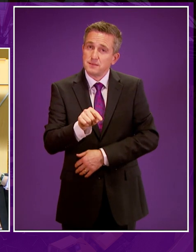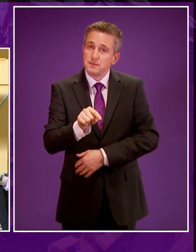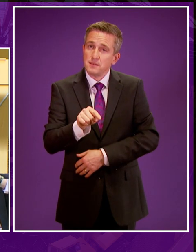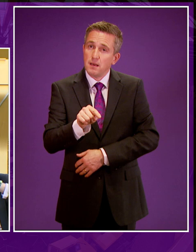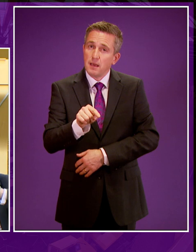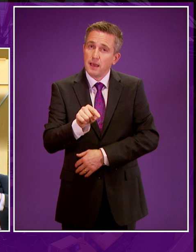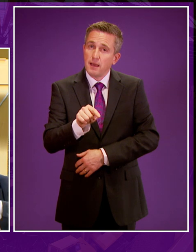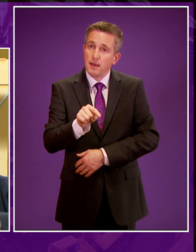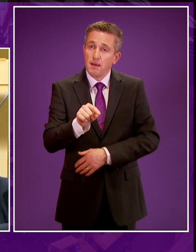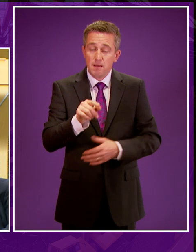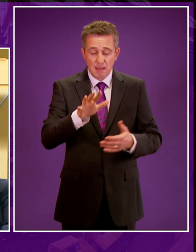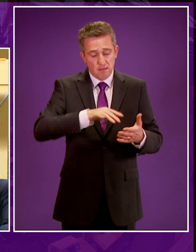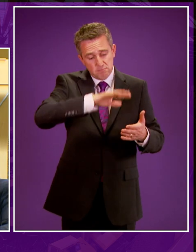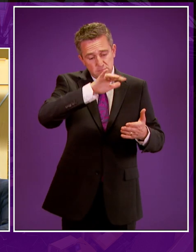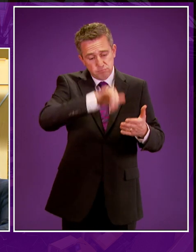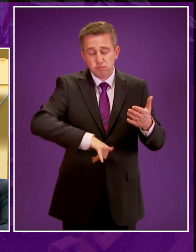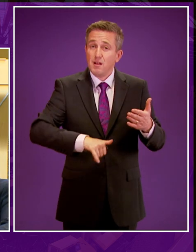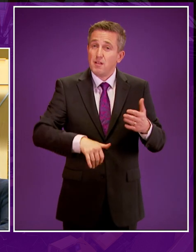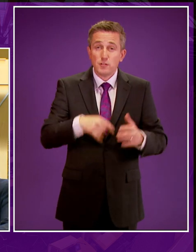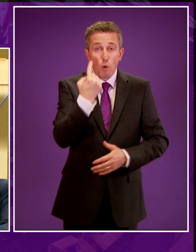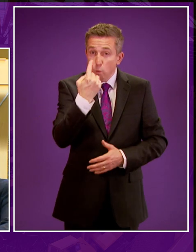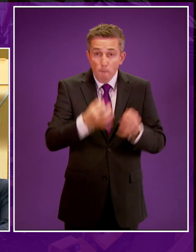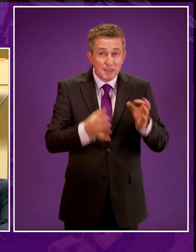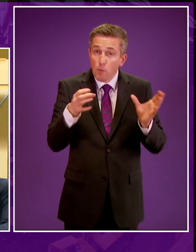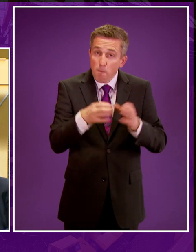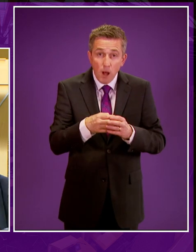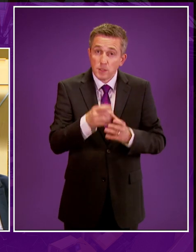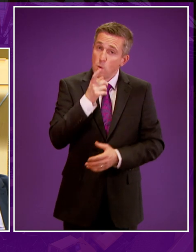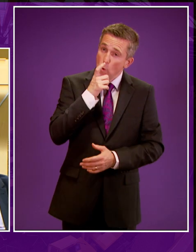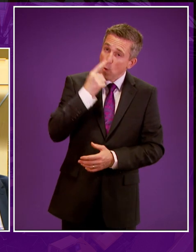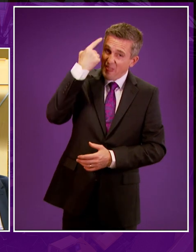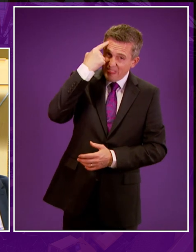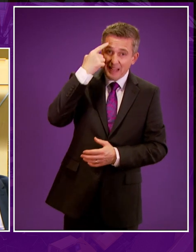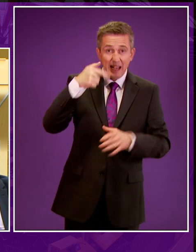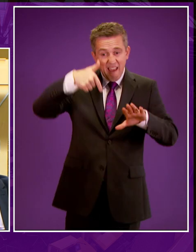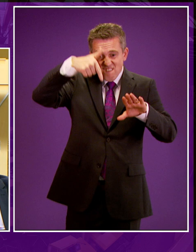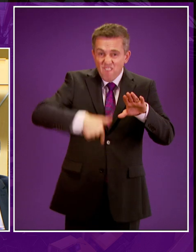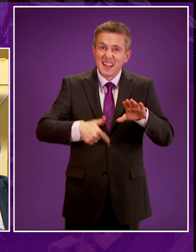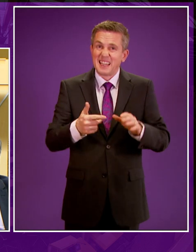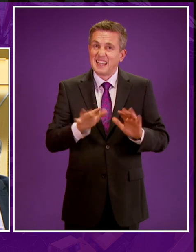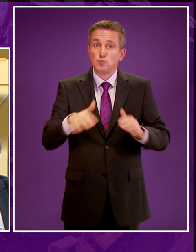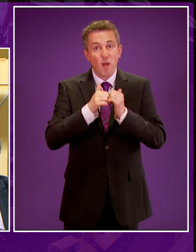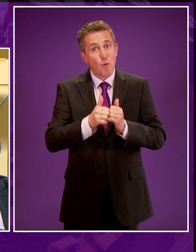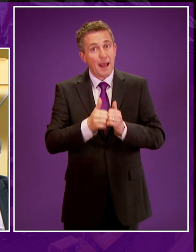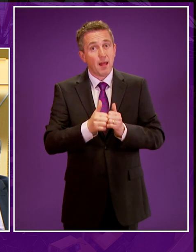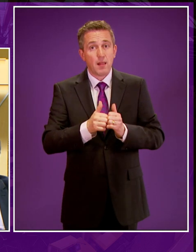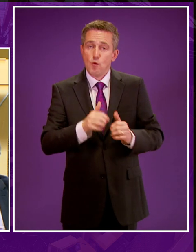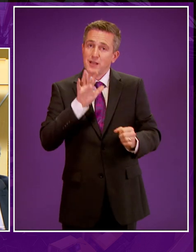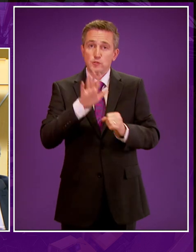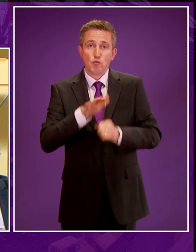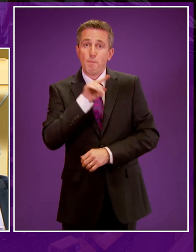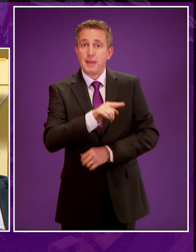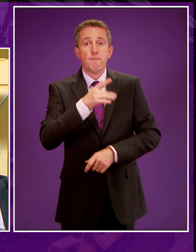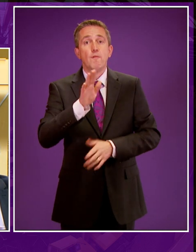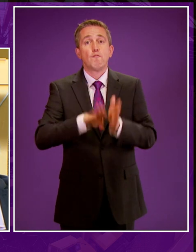As far as I can read, if I can read the runes, there's only one party in this chamber that even contemplates allowing fracking to proceed at this moment in time, and we can all work to prevent them